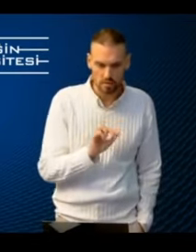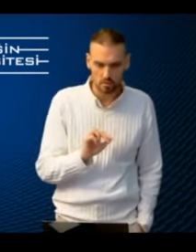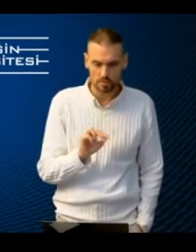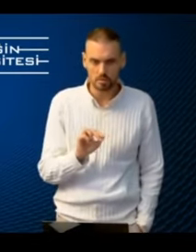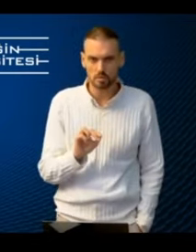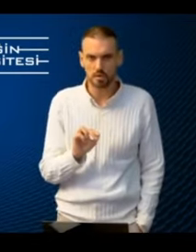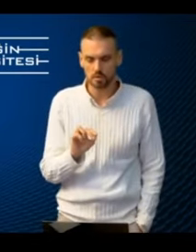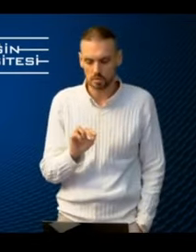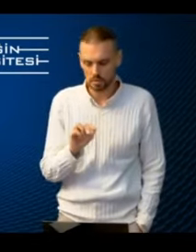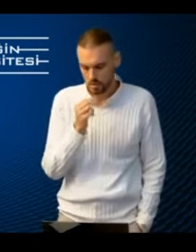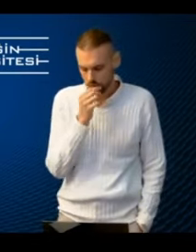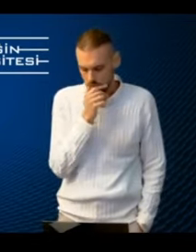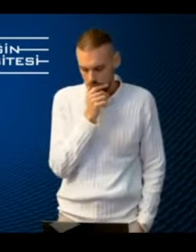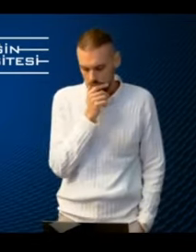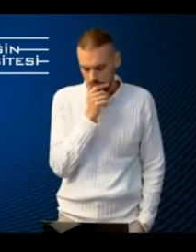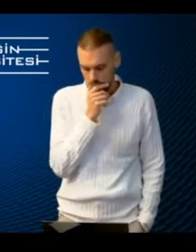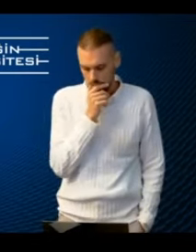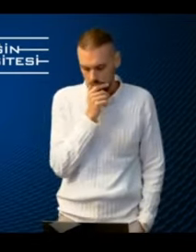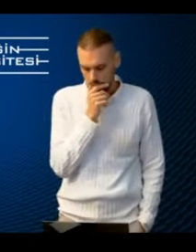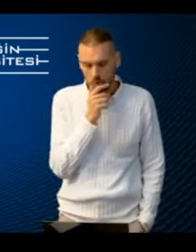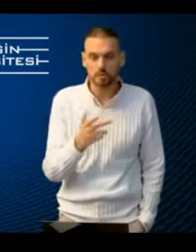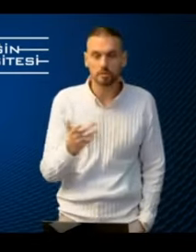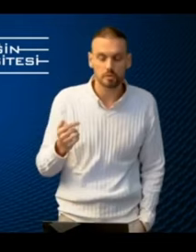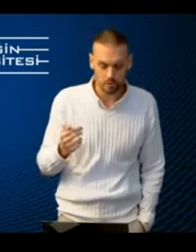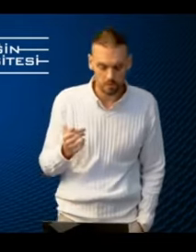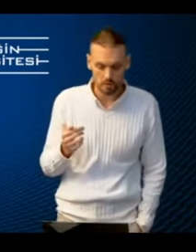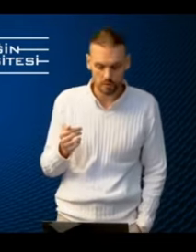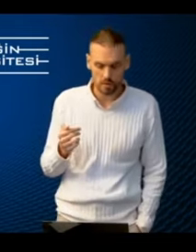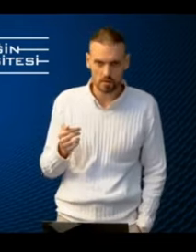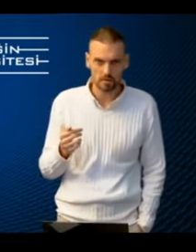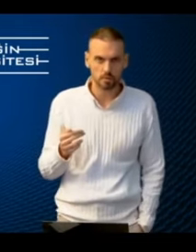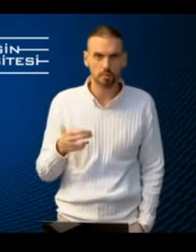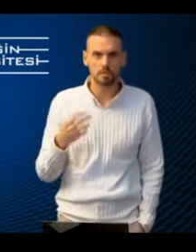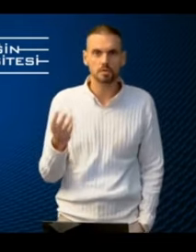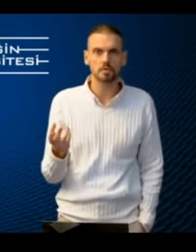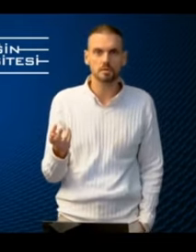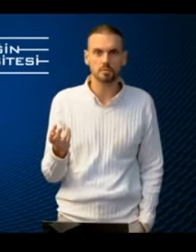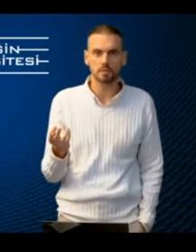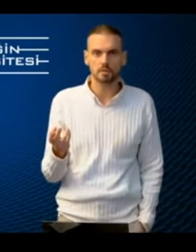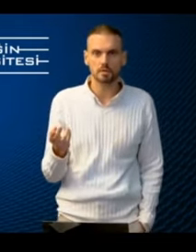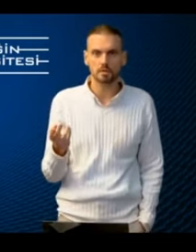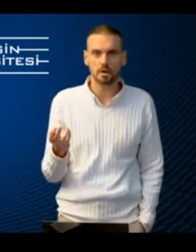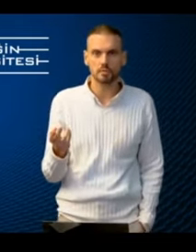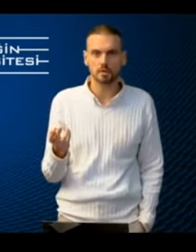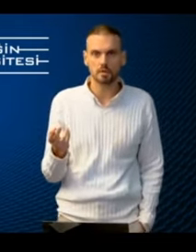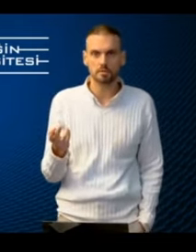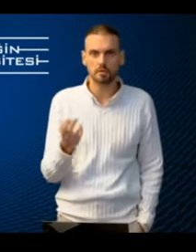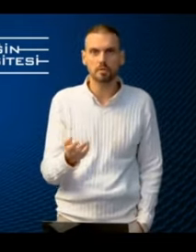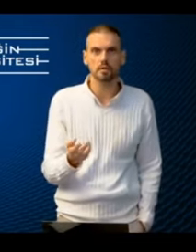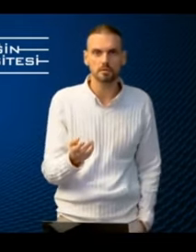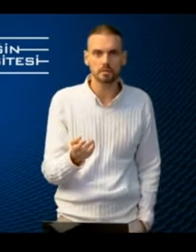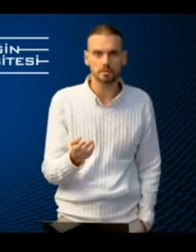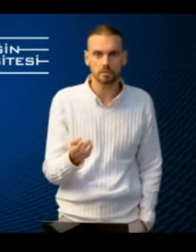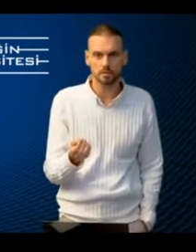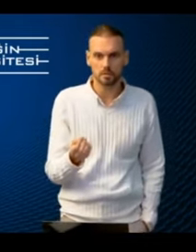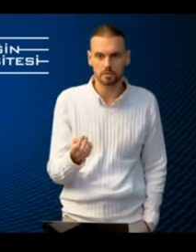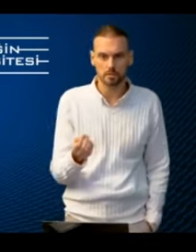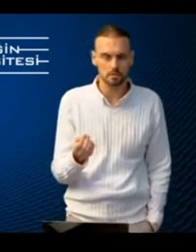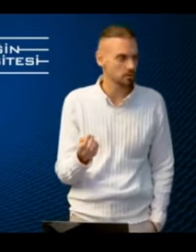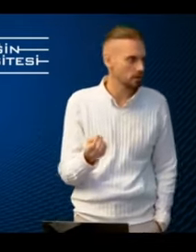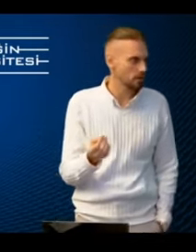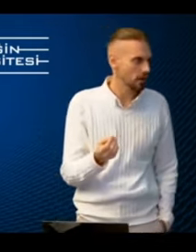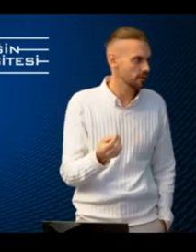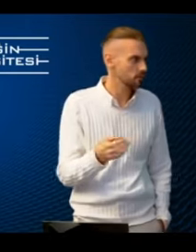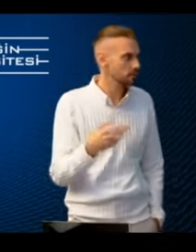checking or we talk about the going through the security check there will be certain disability types that are very relevant for the